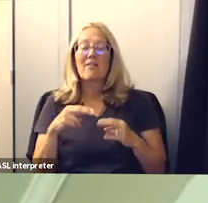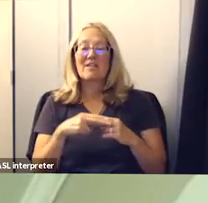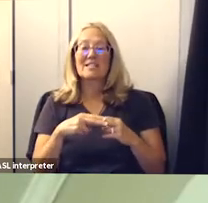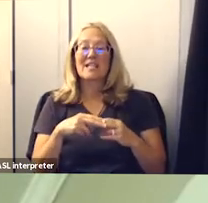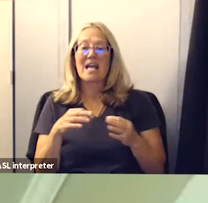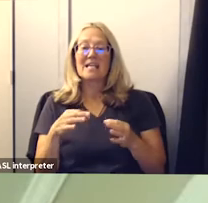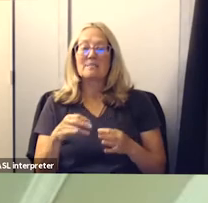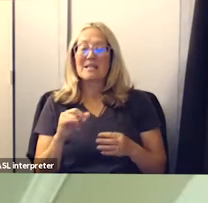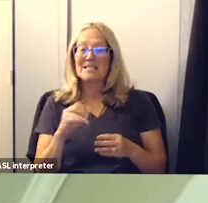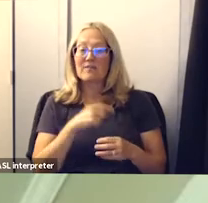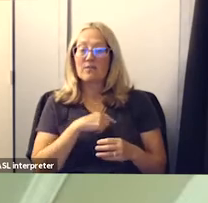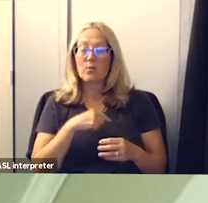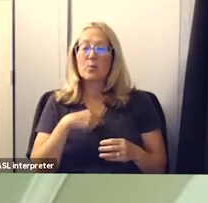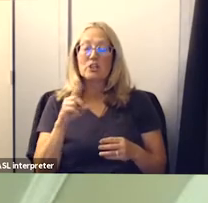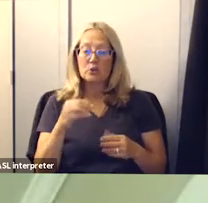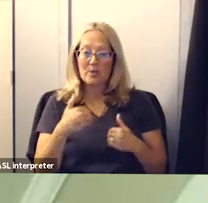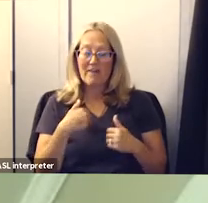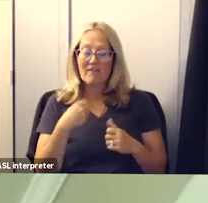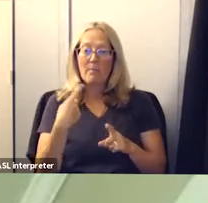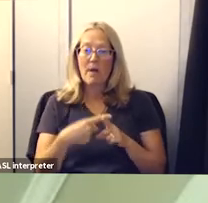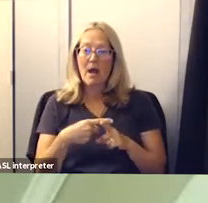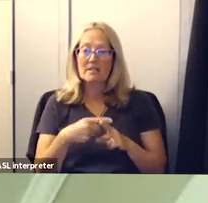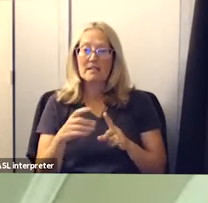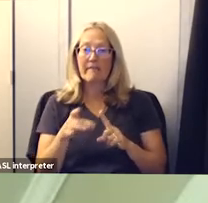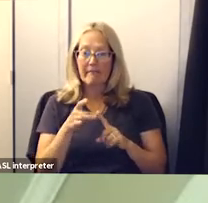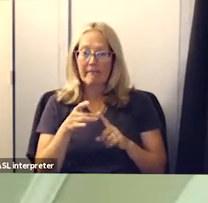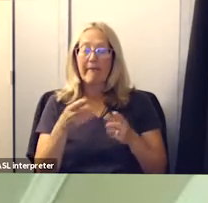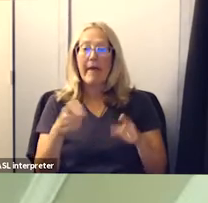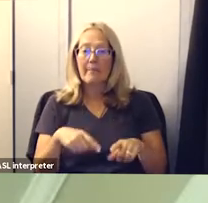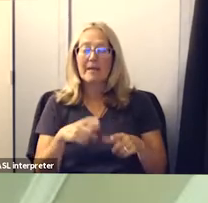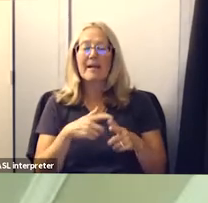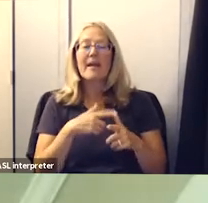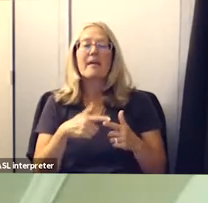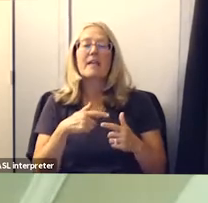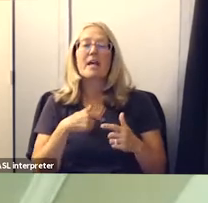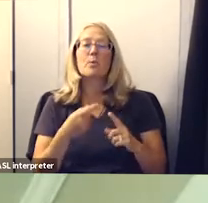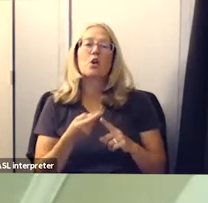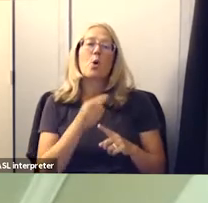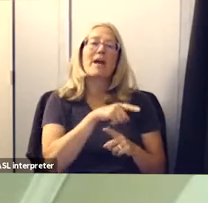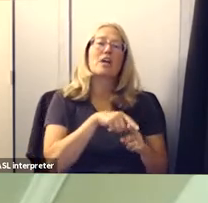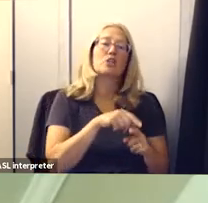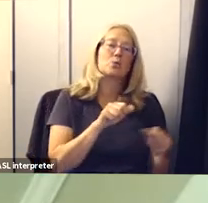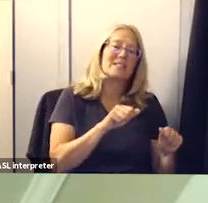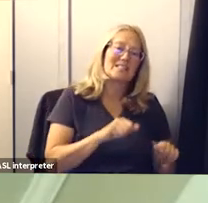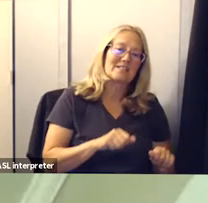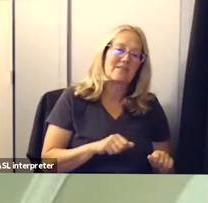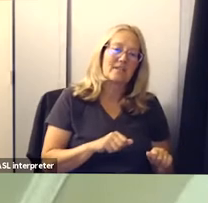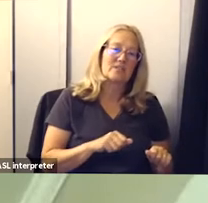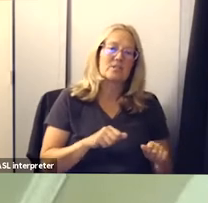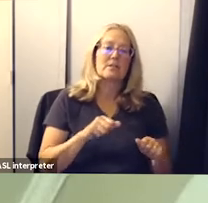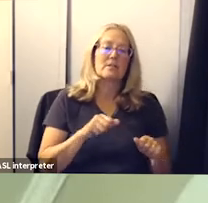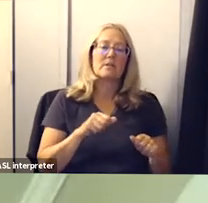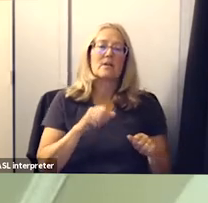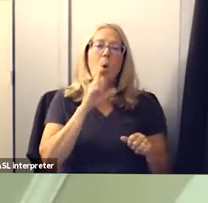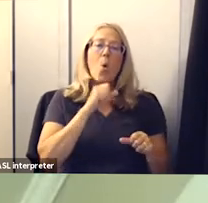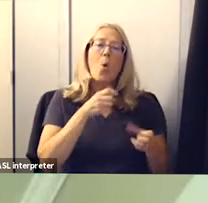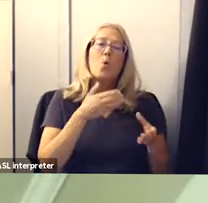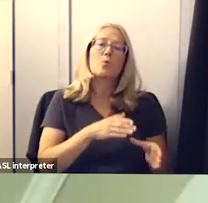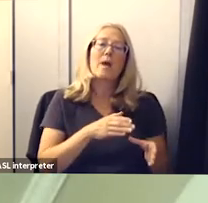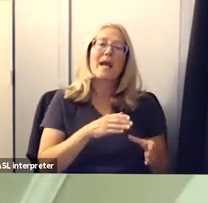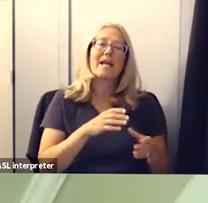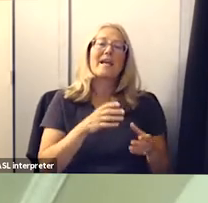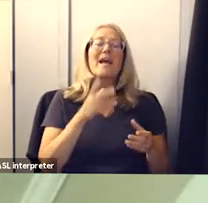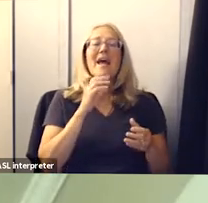um if we do end up with a positive case we will revert back to our disinfecting methods we'll evacuate the room as you can